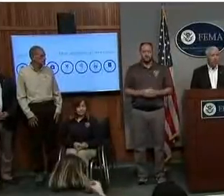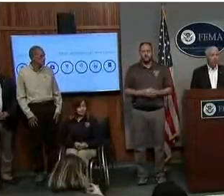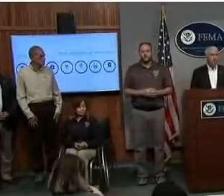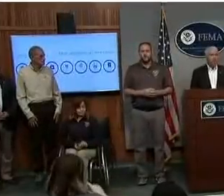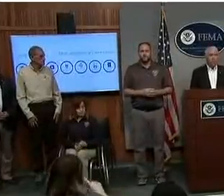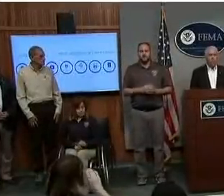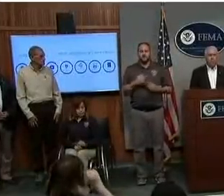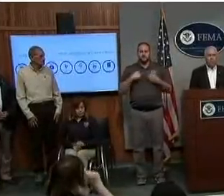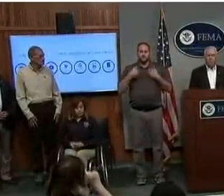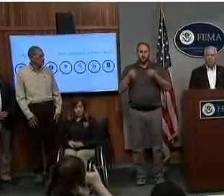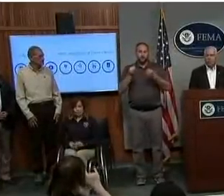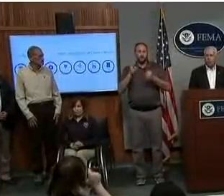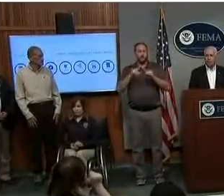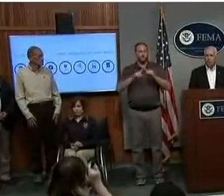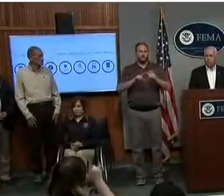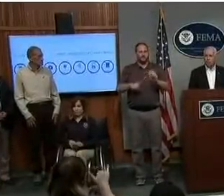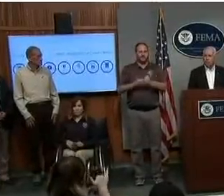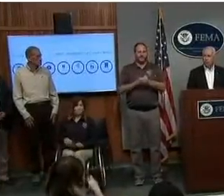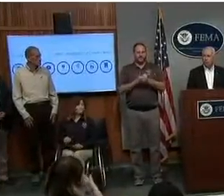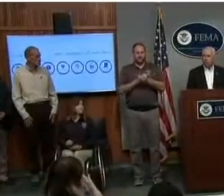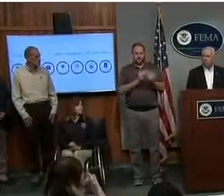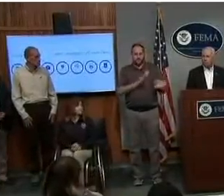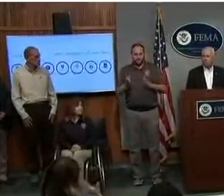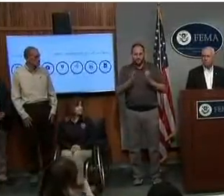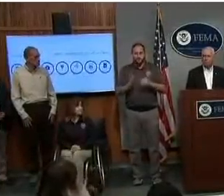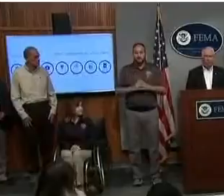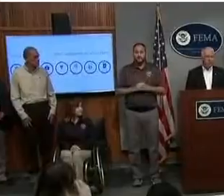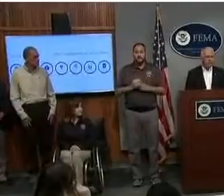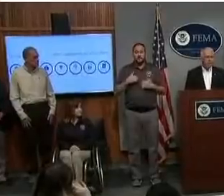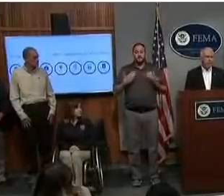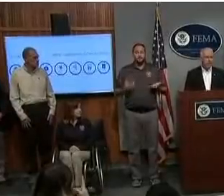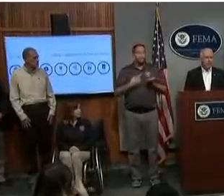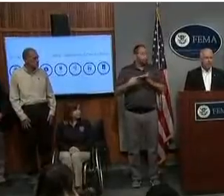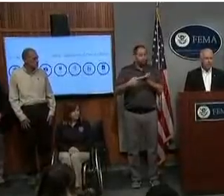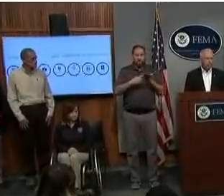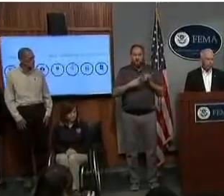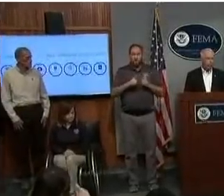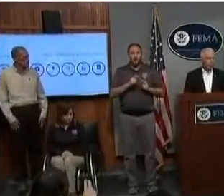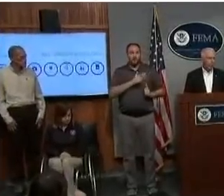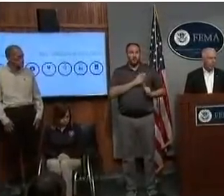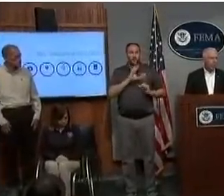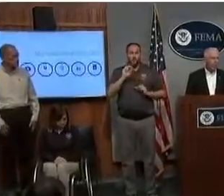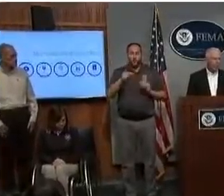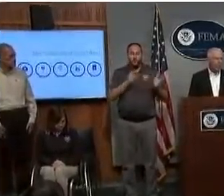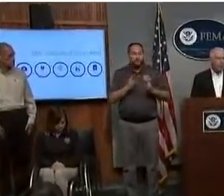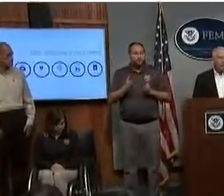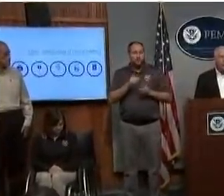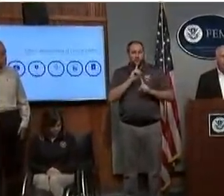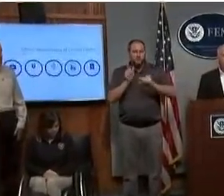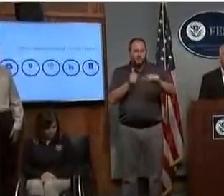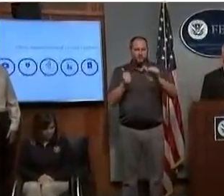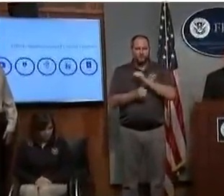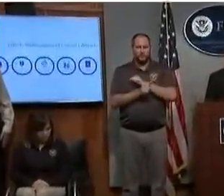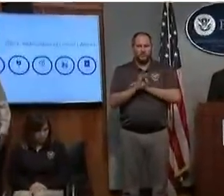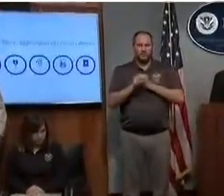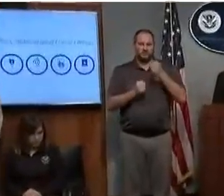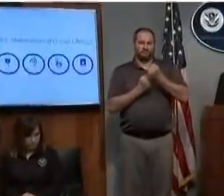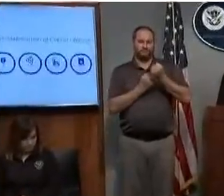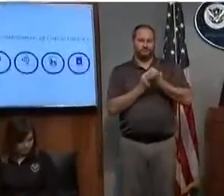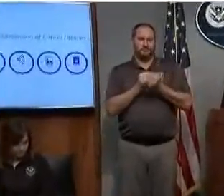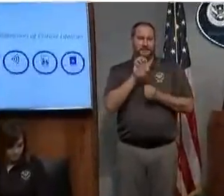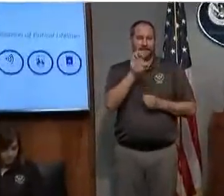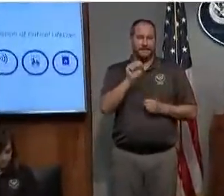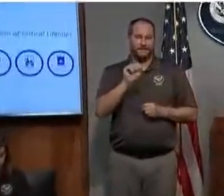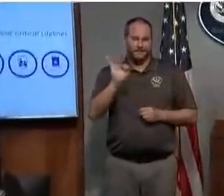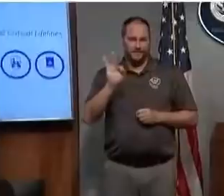I'm here today to talk about the Corps' preparedness to respond under Emergency Support Function 3, Stafford Act, and support of FEMA